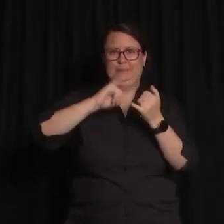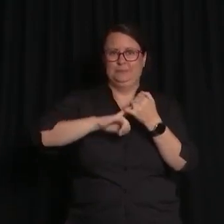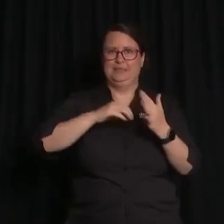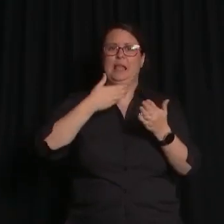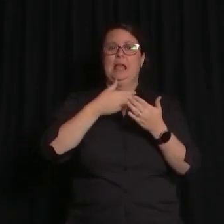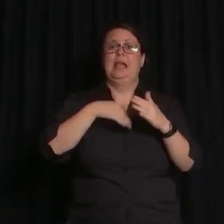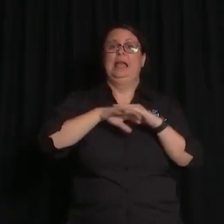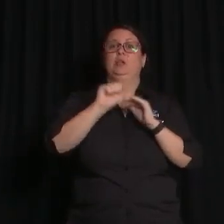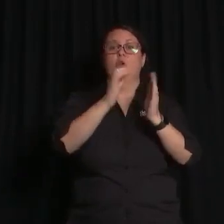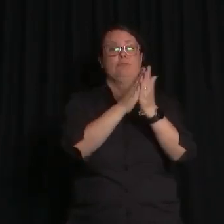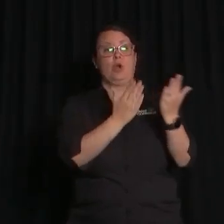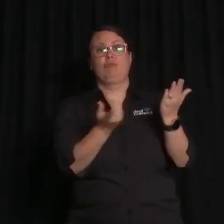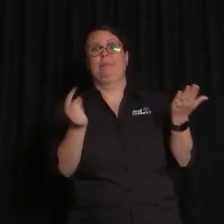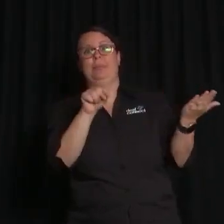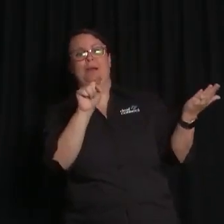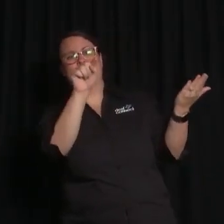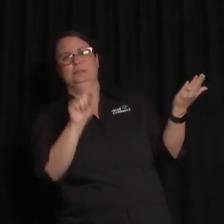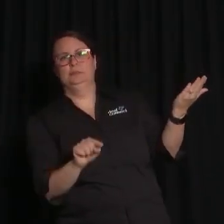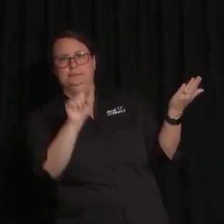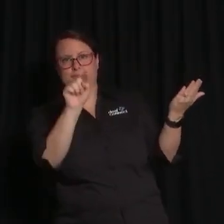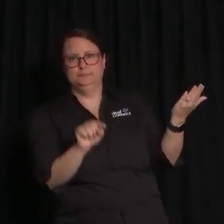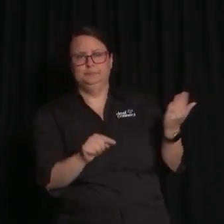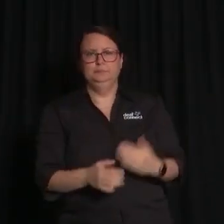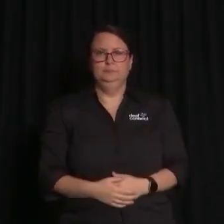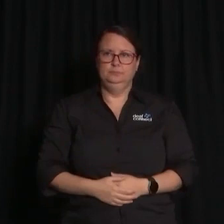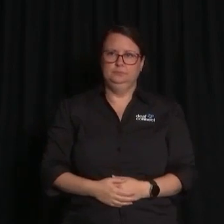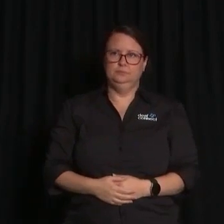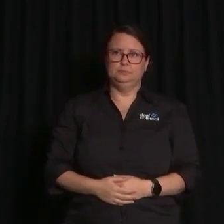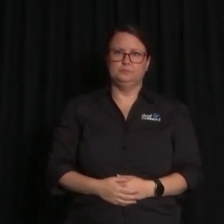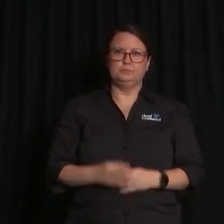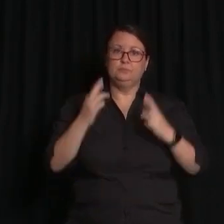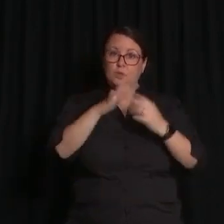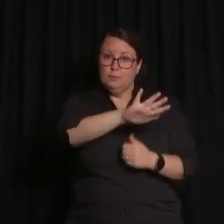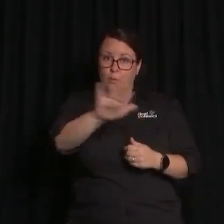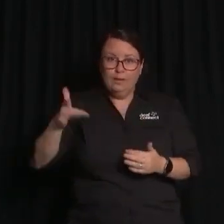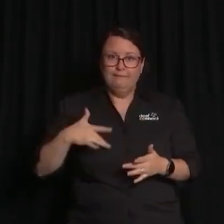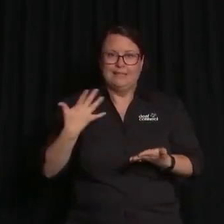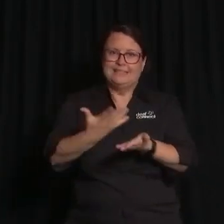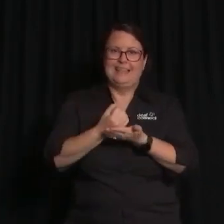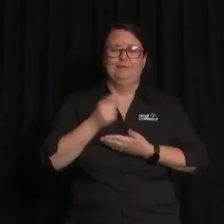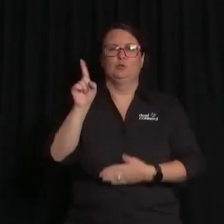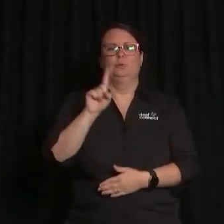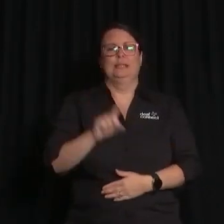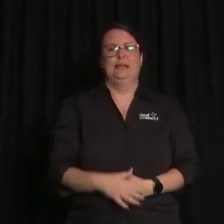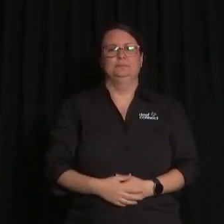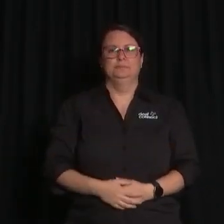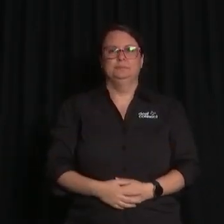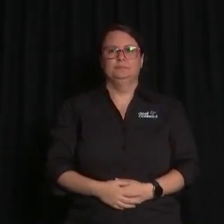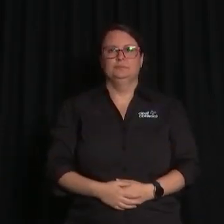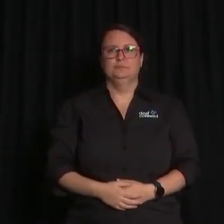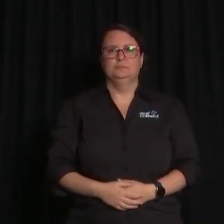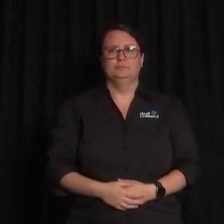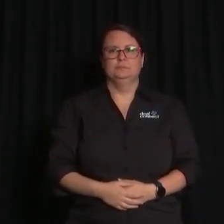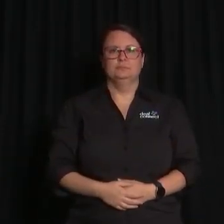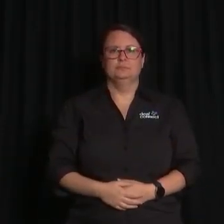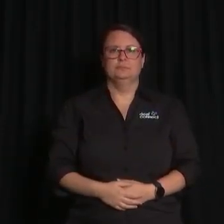pages of your program. So I hope you feel you're in safe hands today. We also, in addition to all that, we have